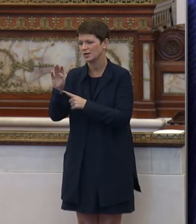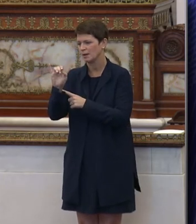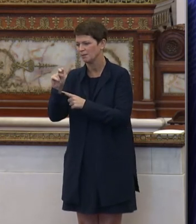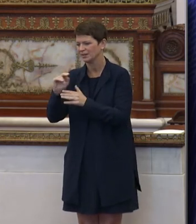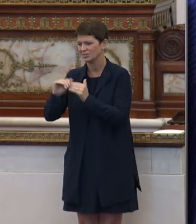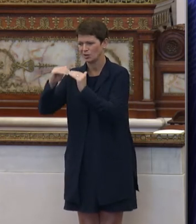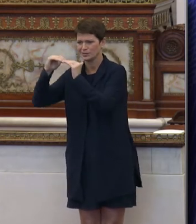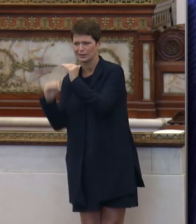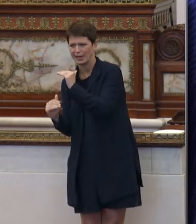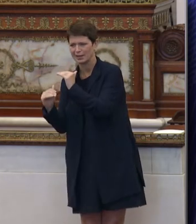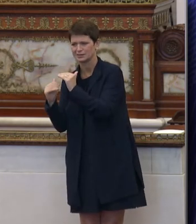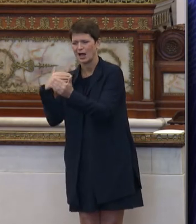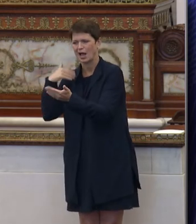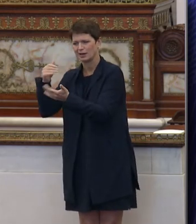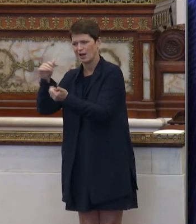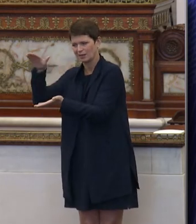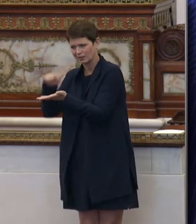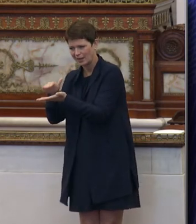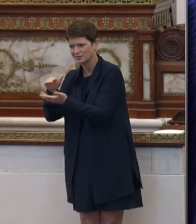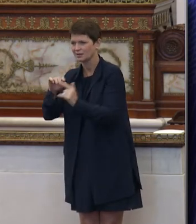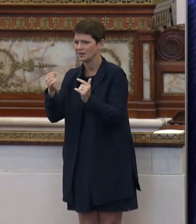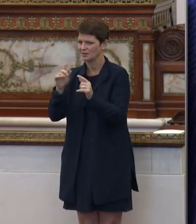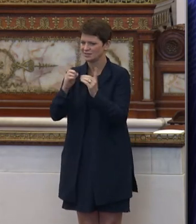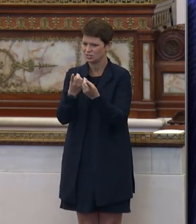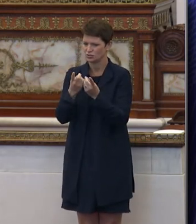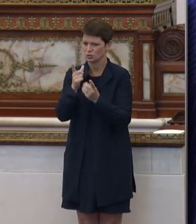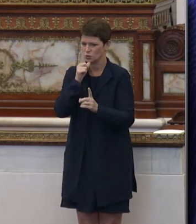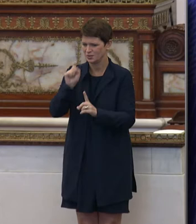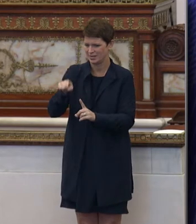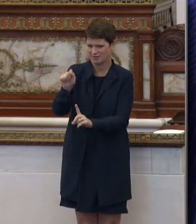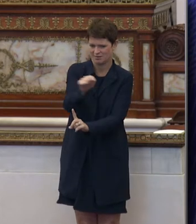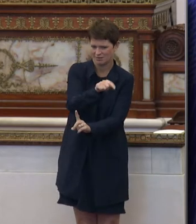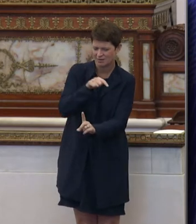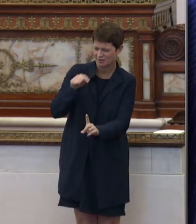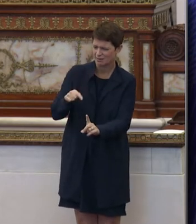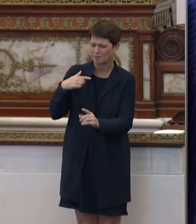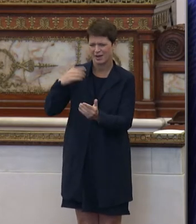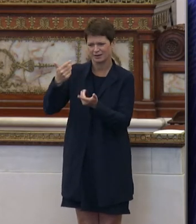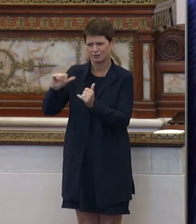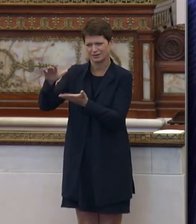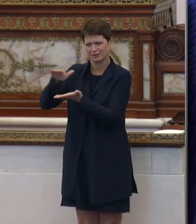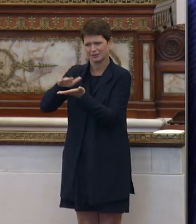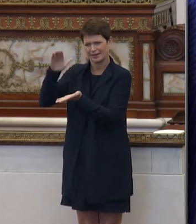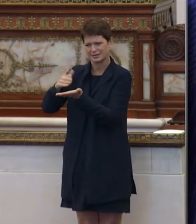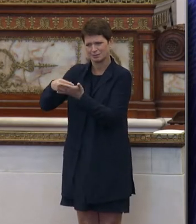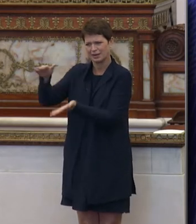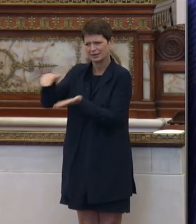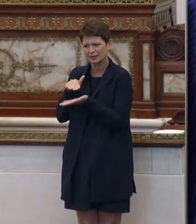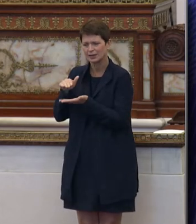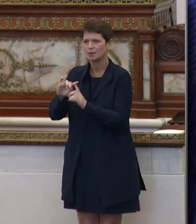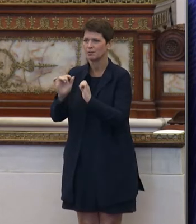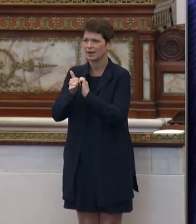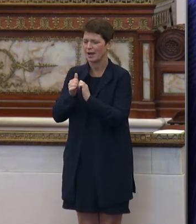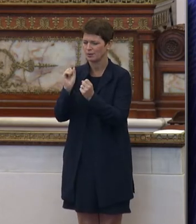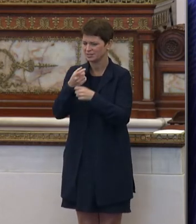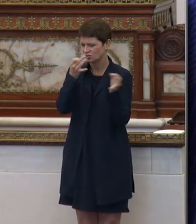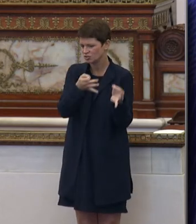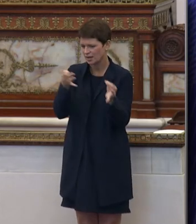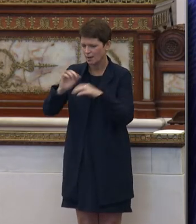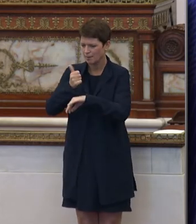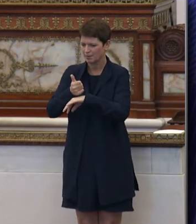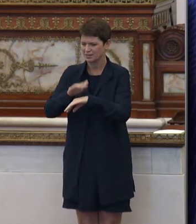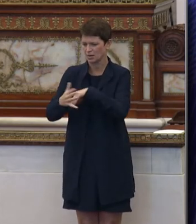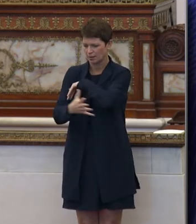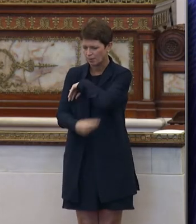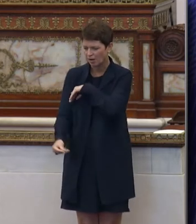less than similar districts with need. And so the question still does remain, how could this be when decisions were made based